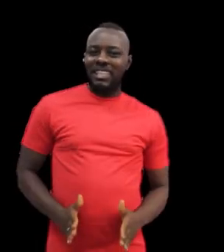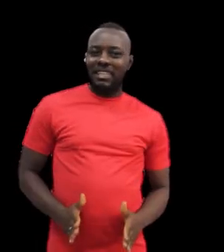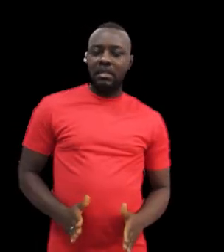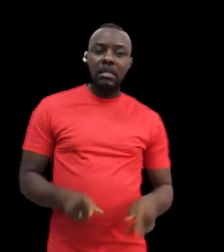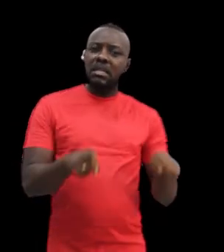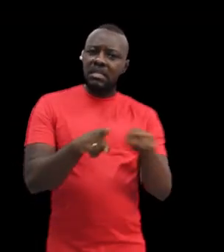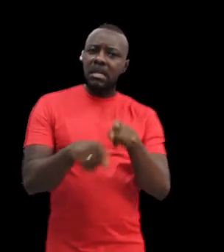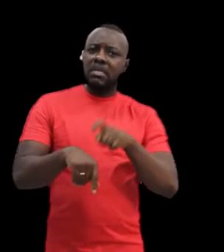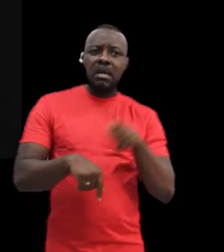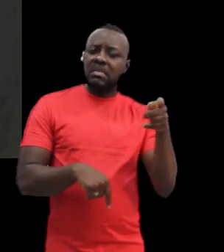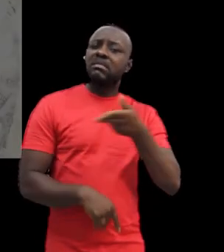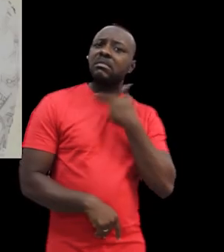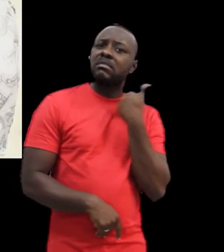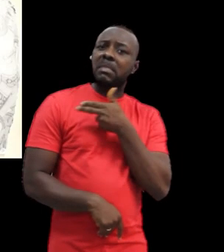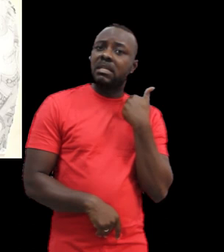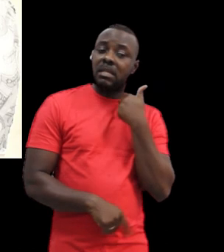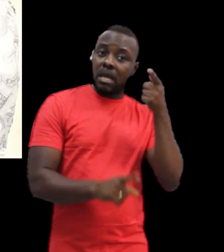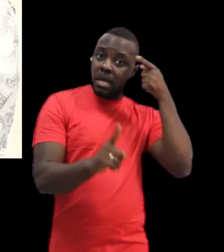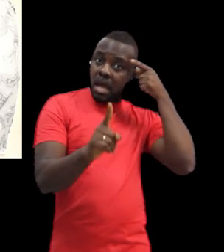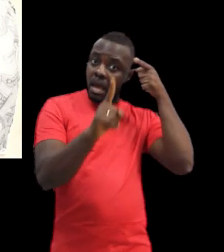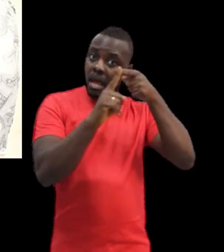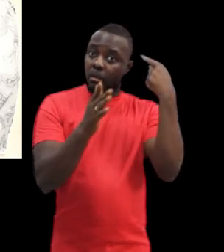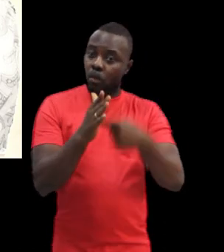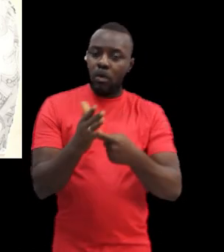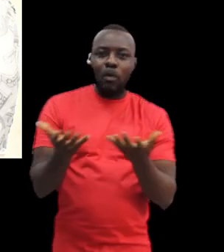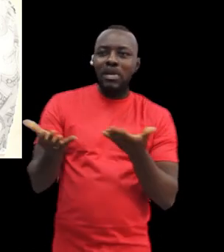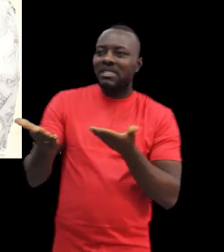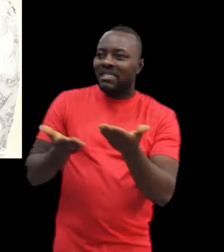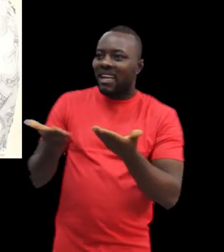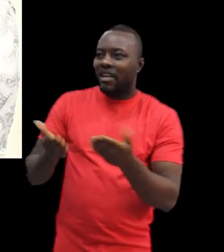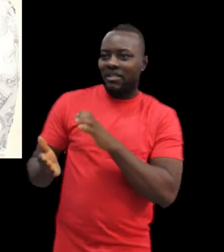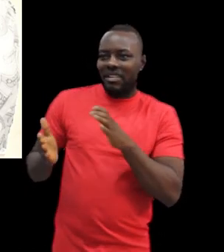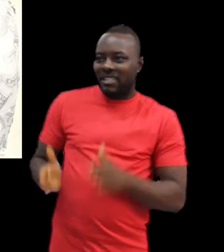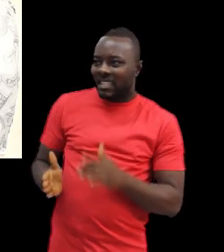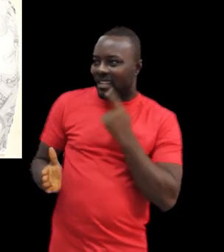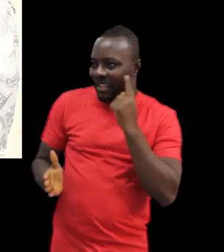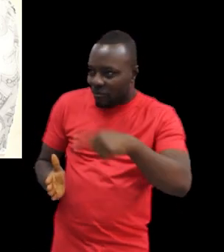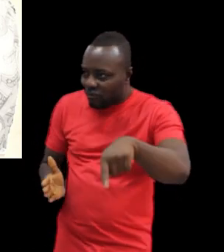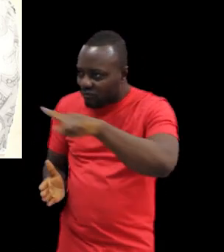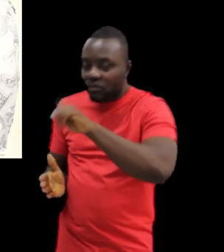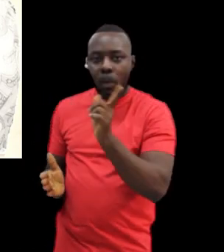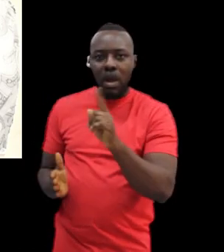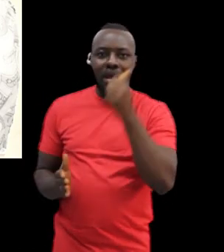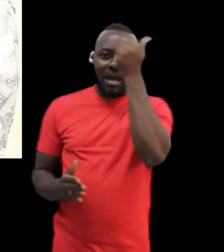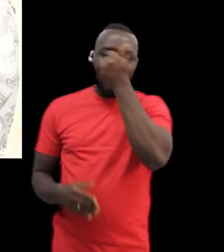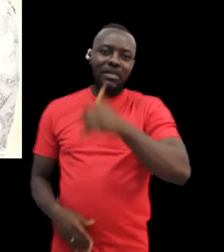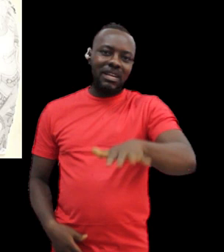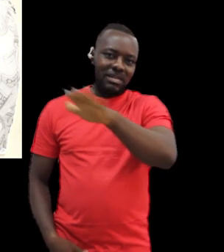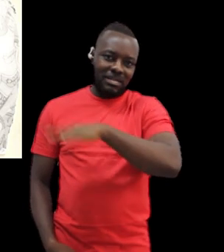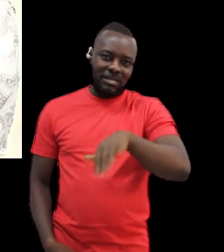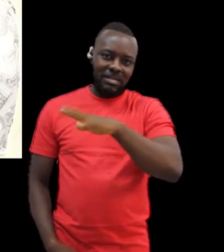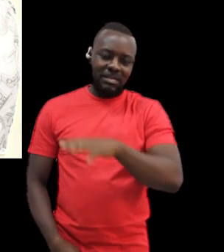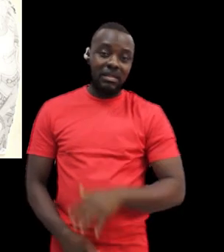Foster was not a secular humanist. He was a reverend and a missionary educator motivated by Christianity to serve Deaf